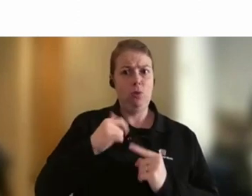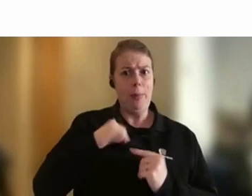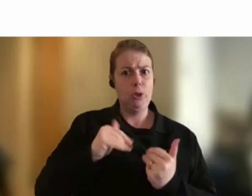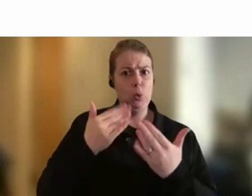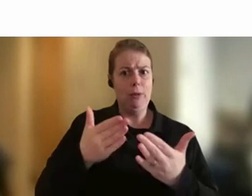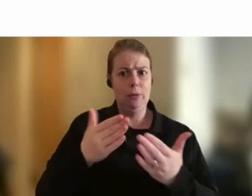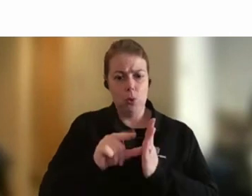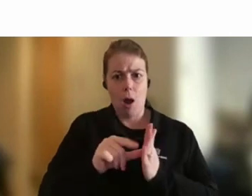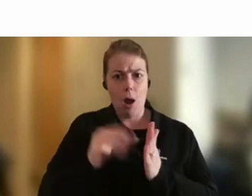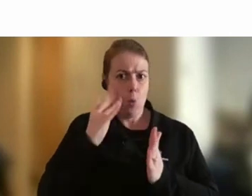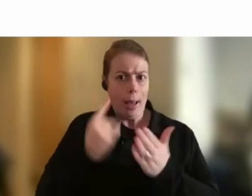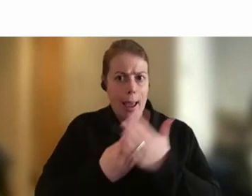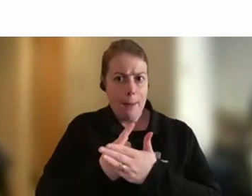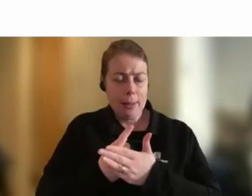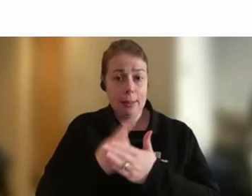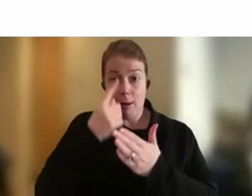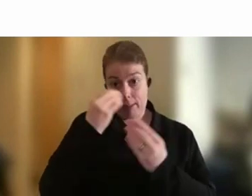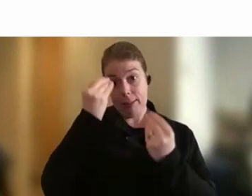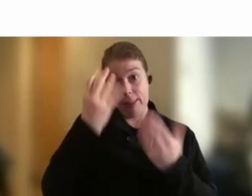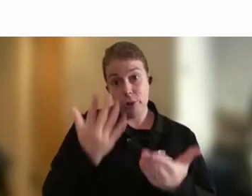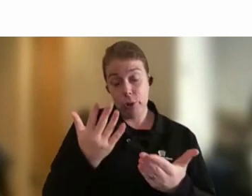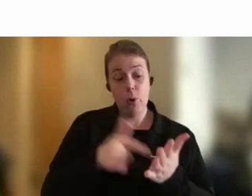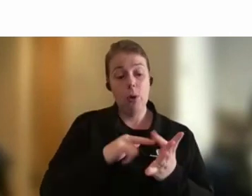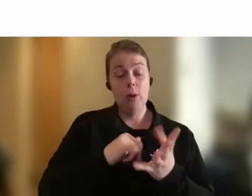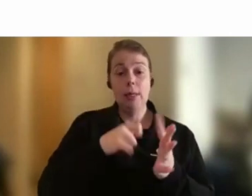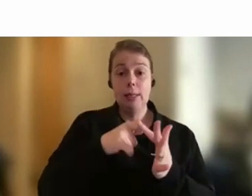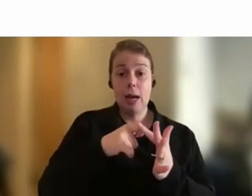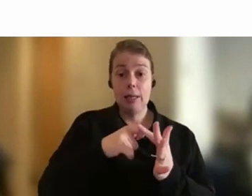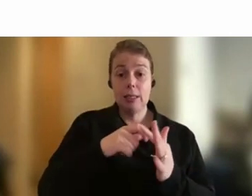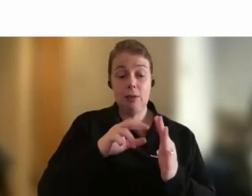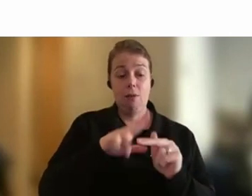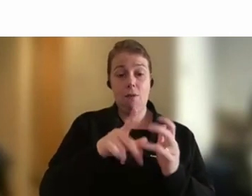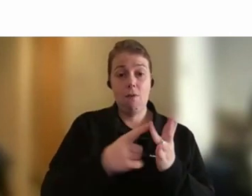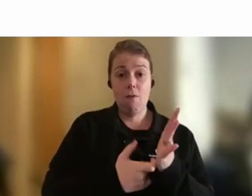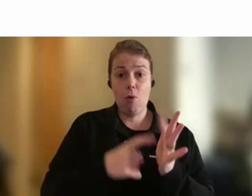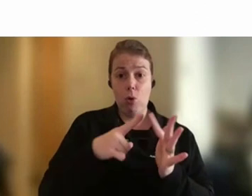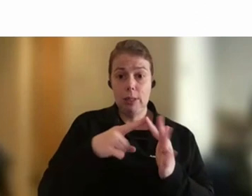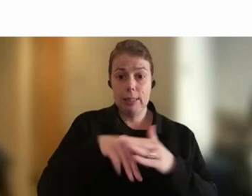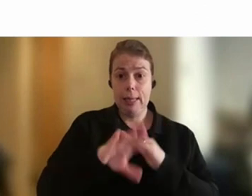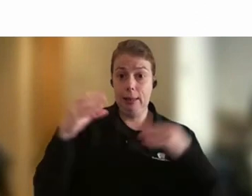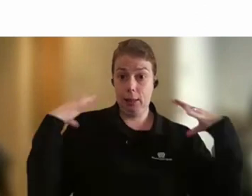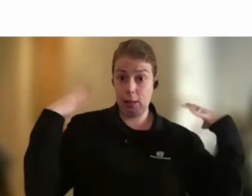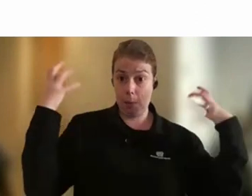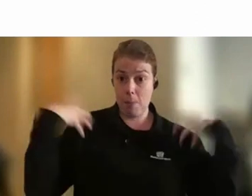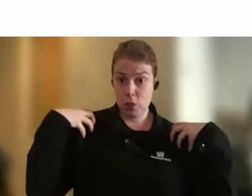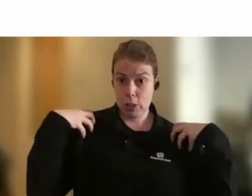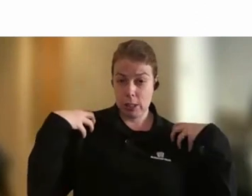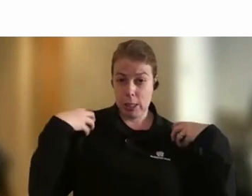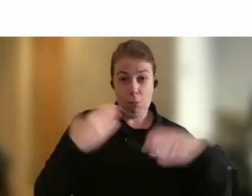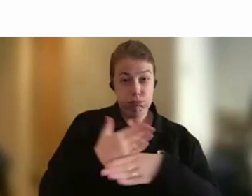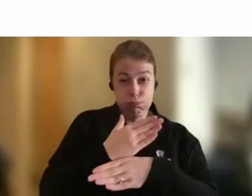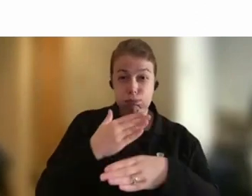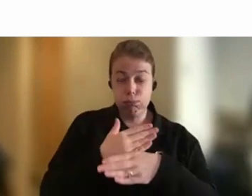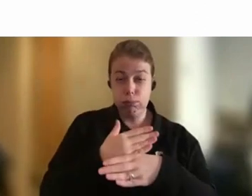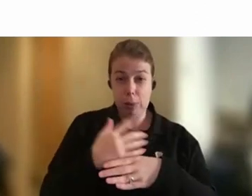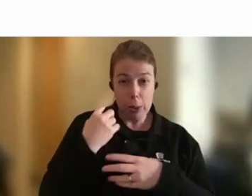that the task force in the commission is working really hard and is looking to start that centralised